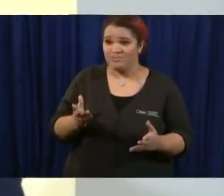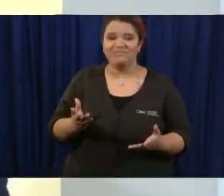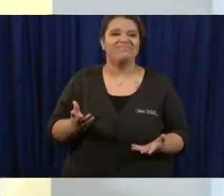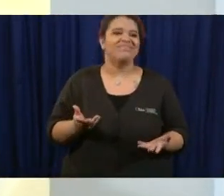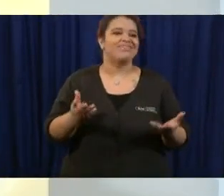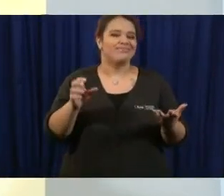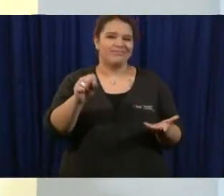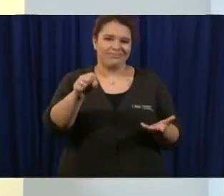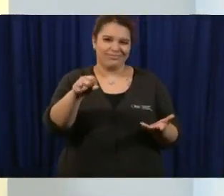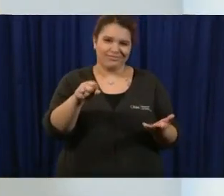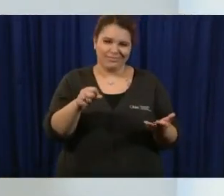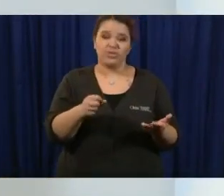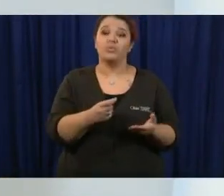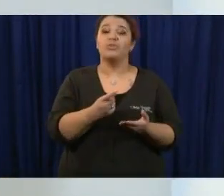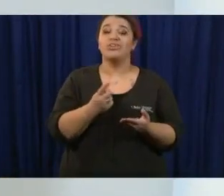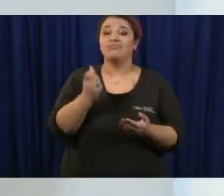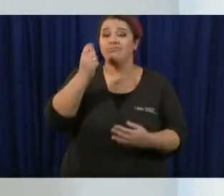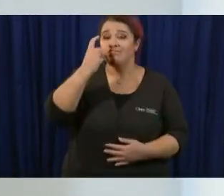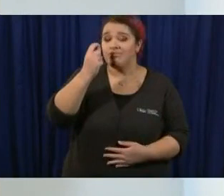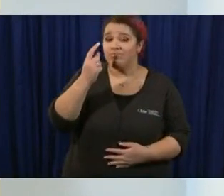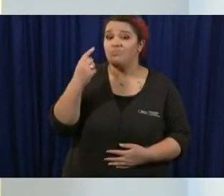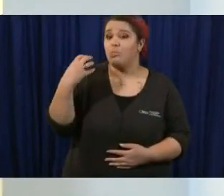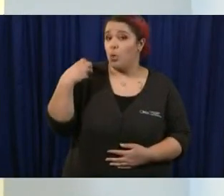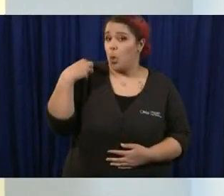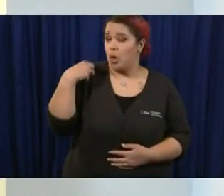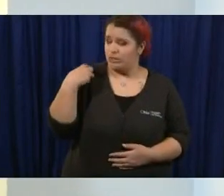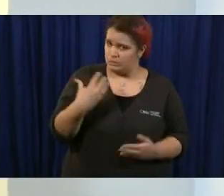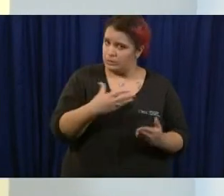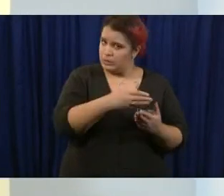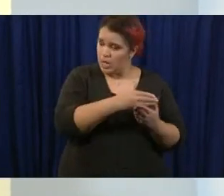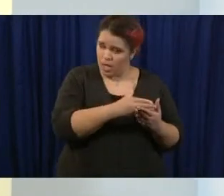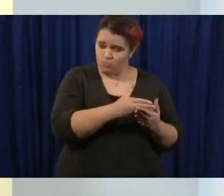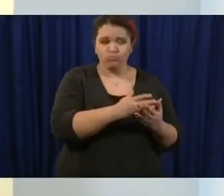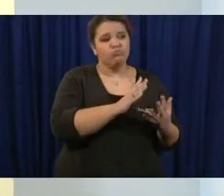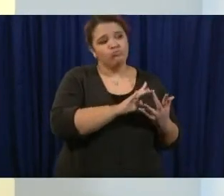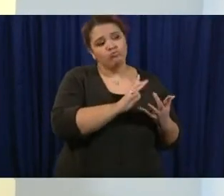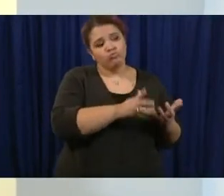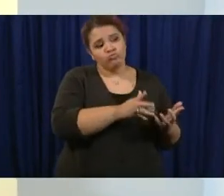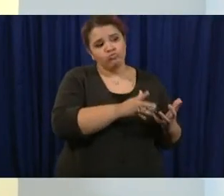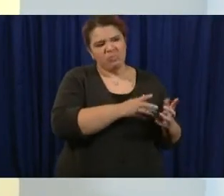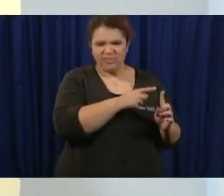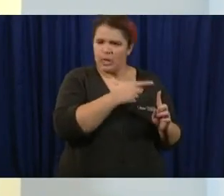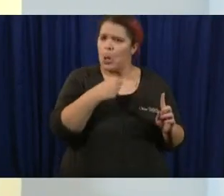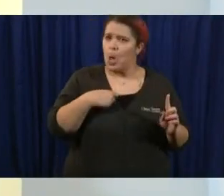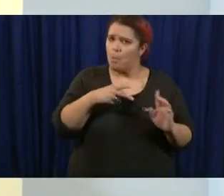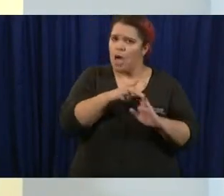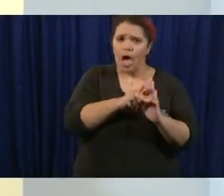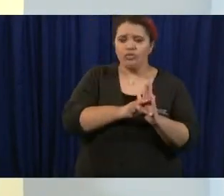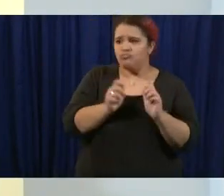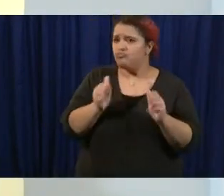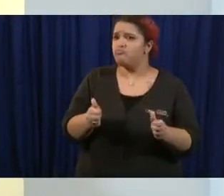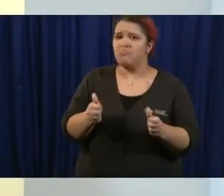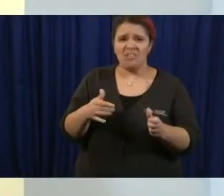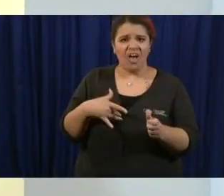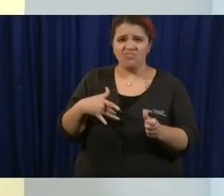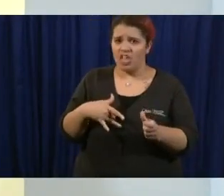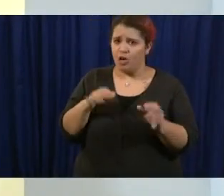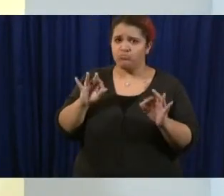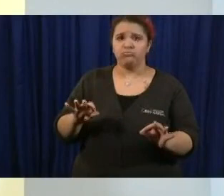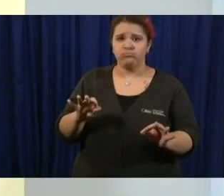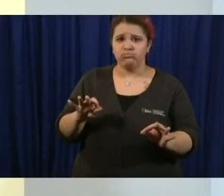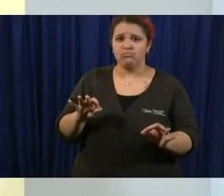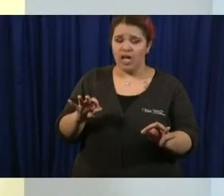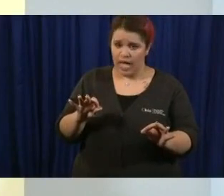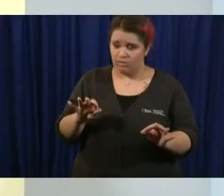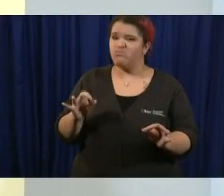some employers they they felt very good about the policy and they felt very good about about having to